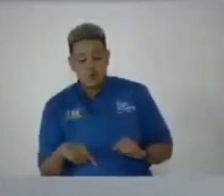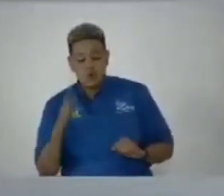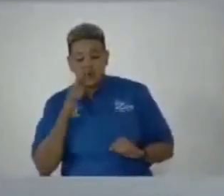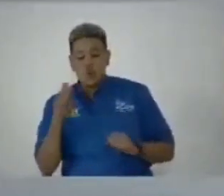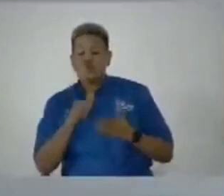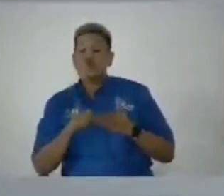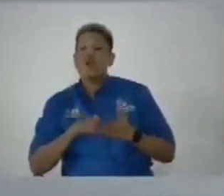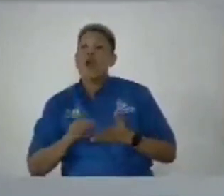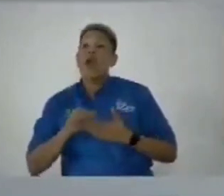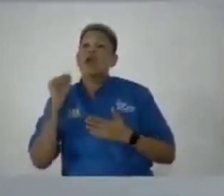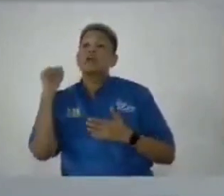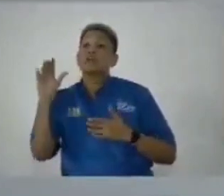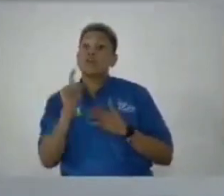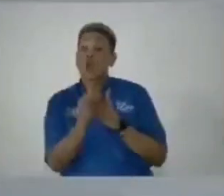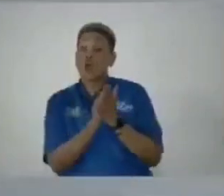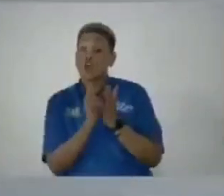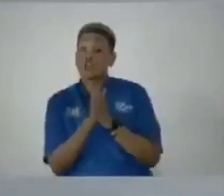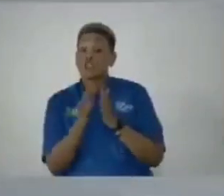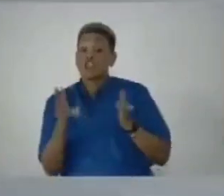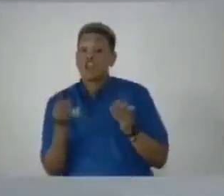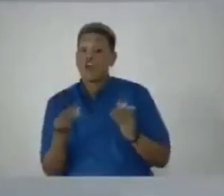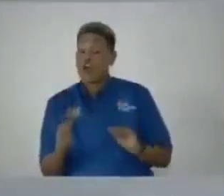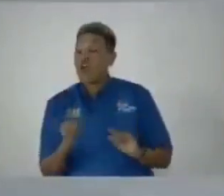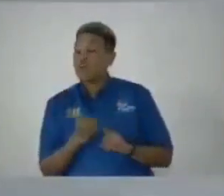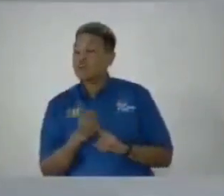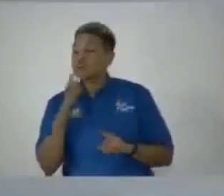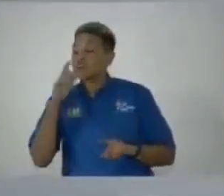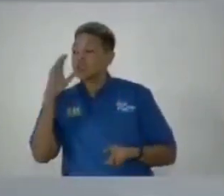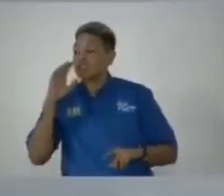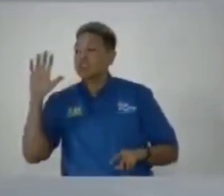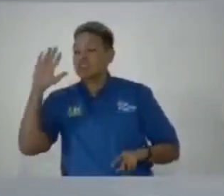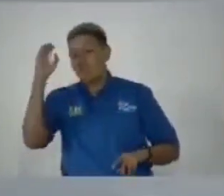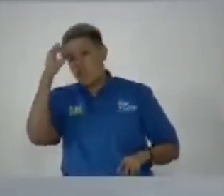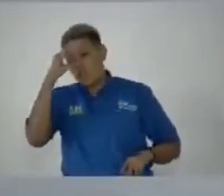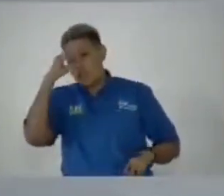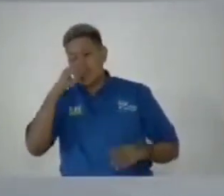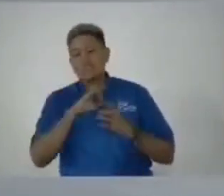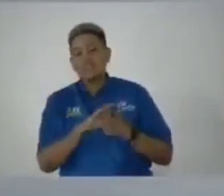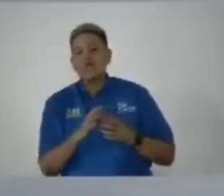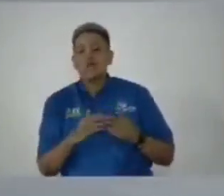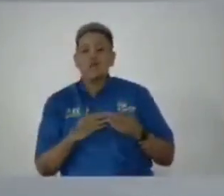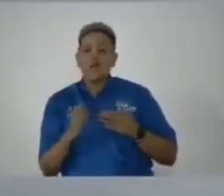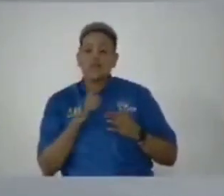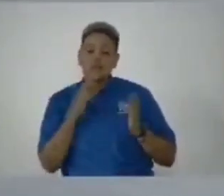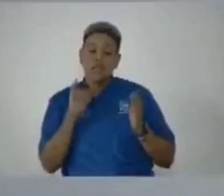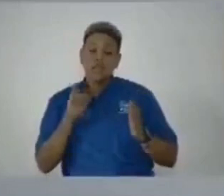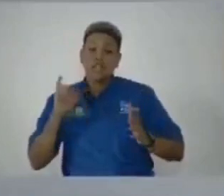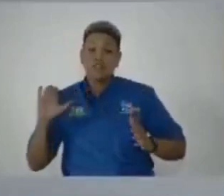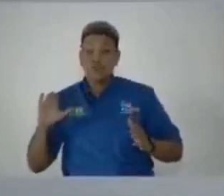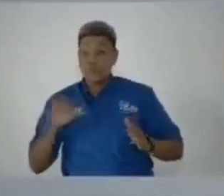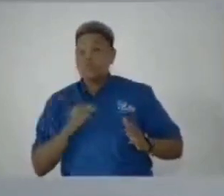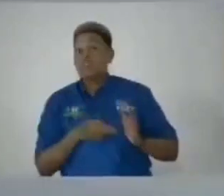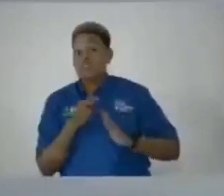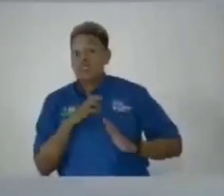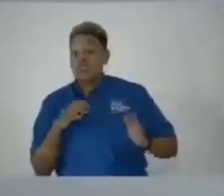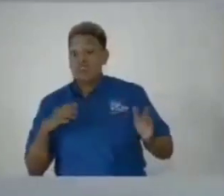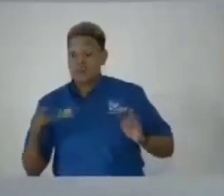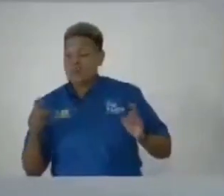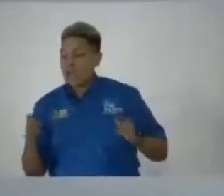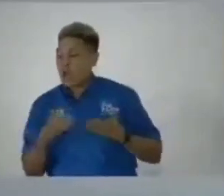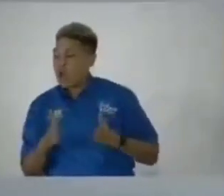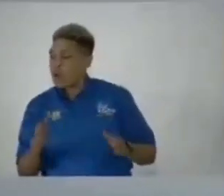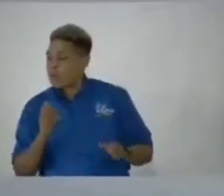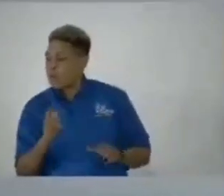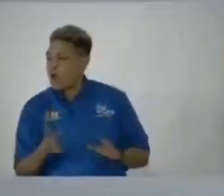write to the attorney general's chambers to seek their opinion on whether the integrity commission can reopen